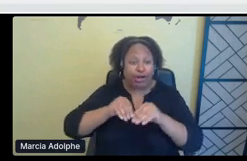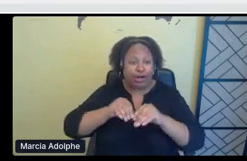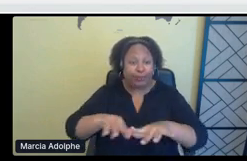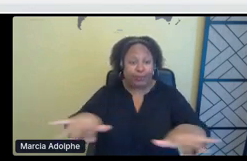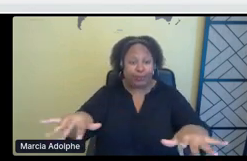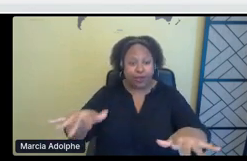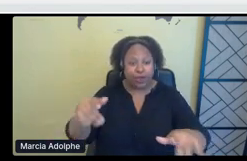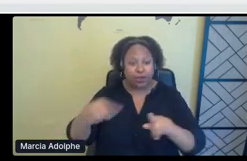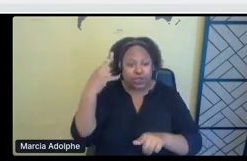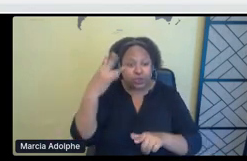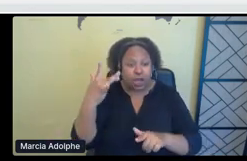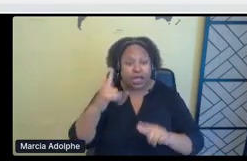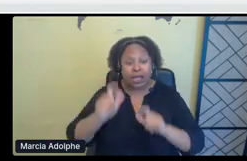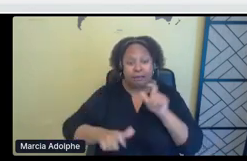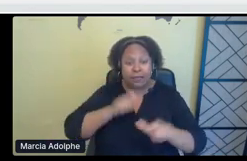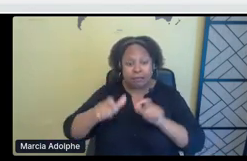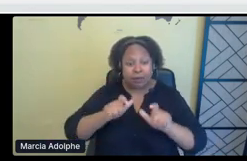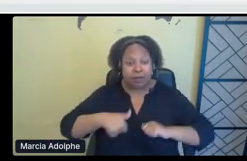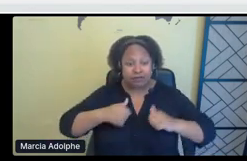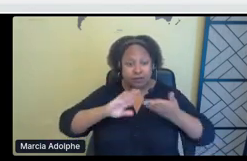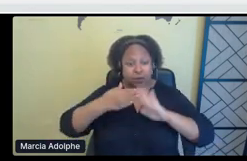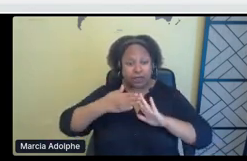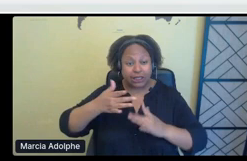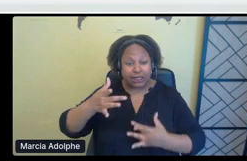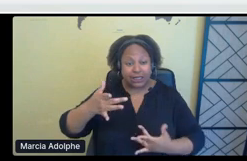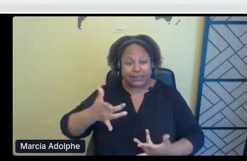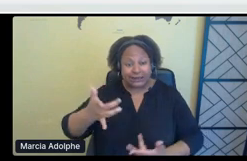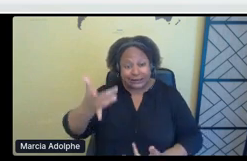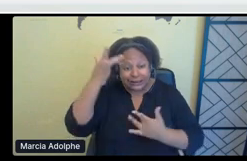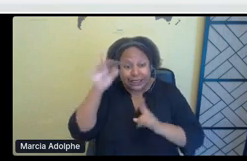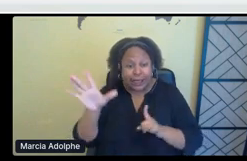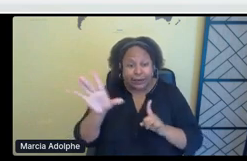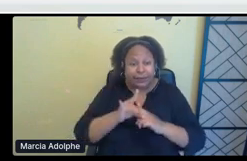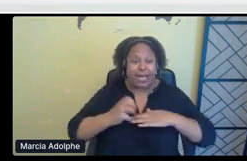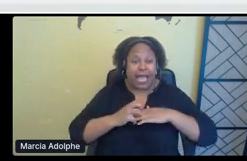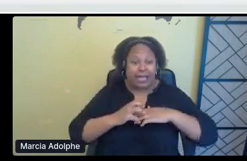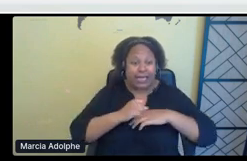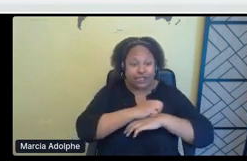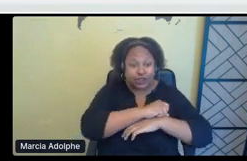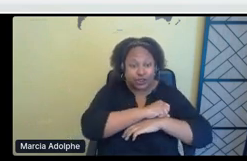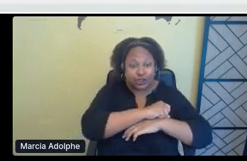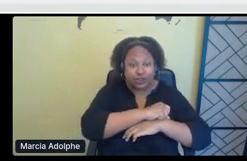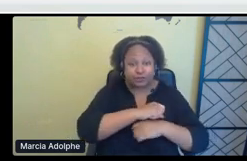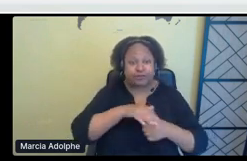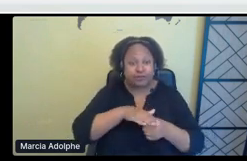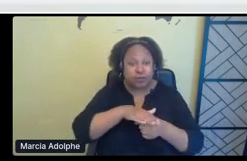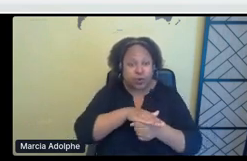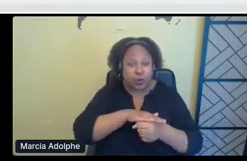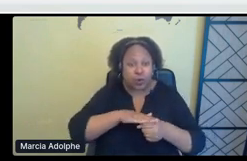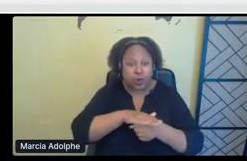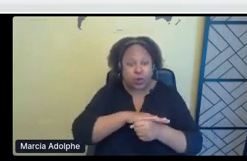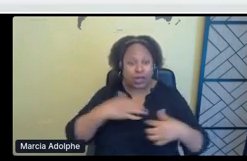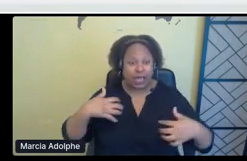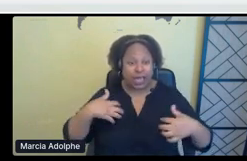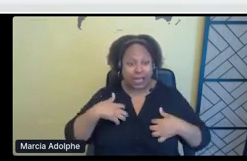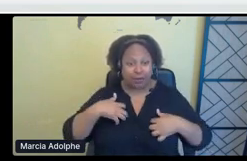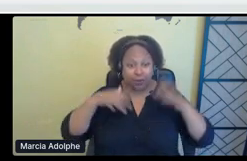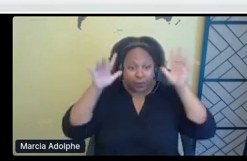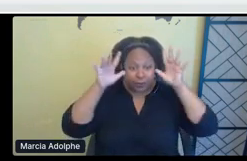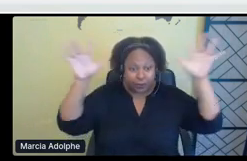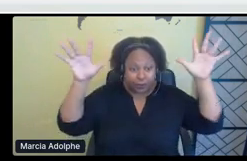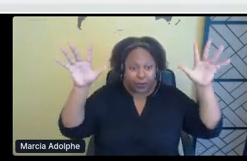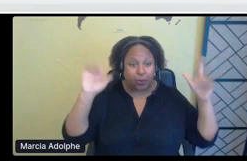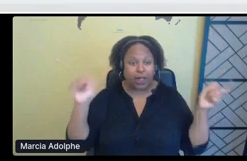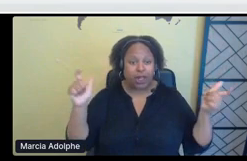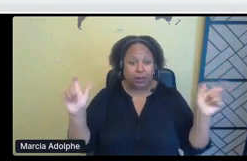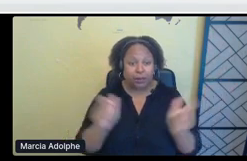see here on the left bottom, um, local caribou or, um, will become locally extinct by 2040